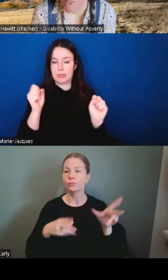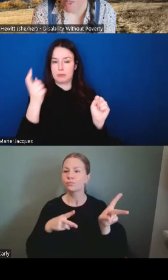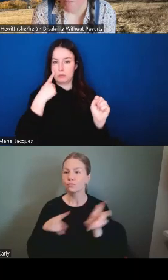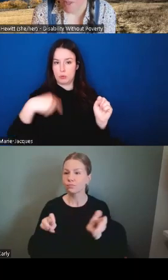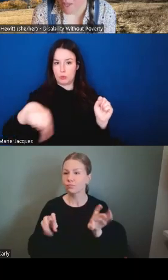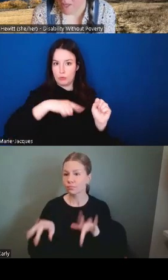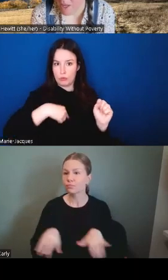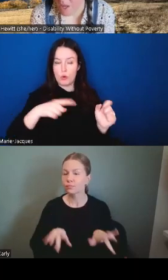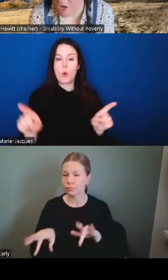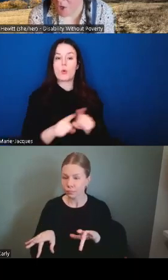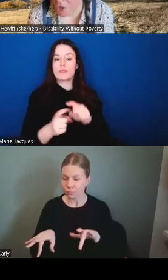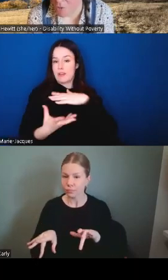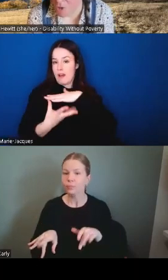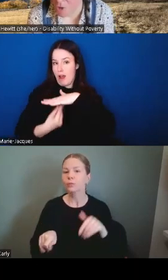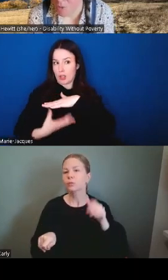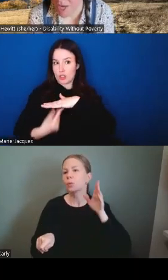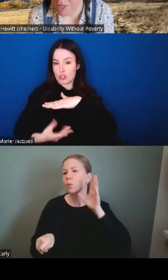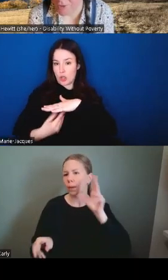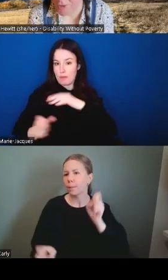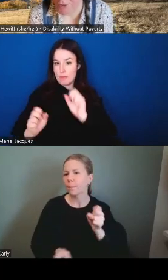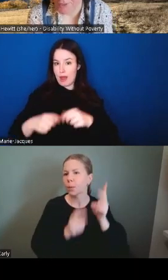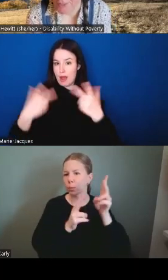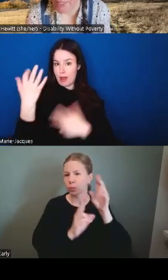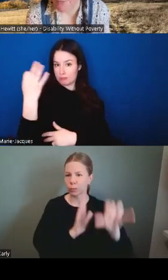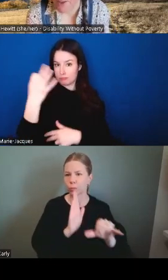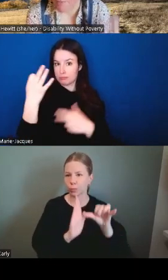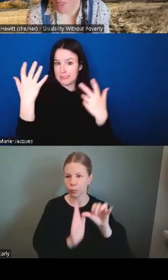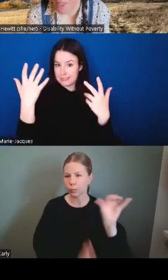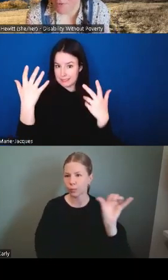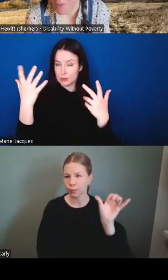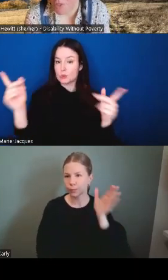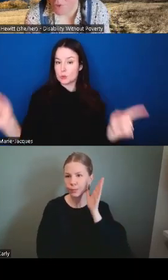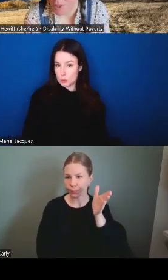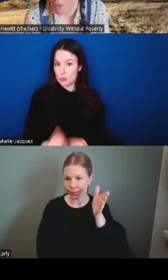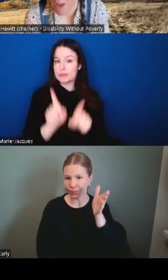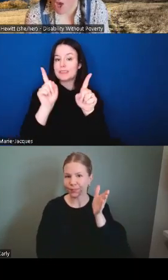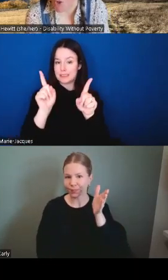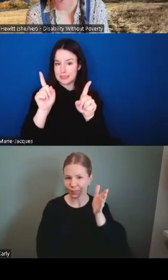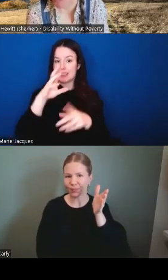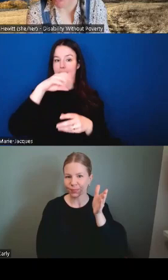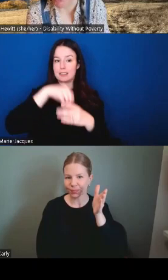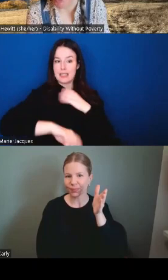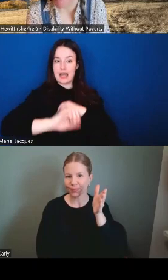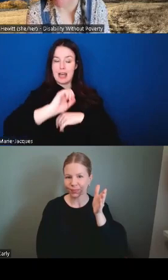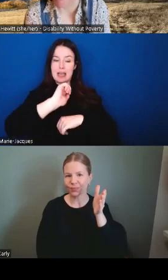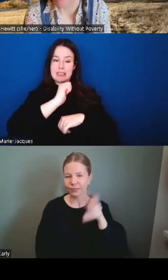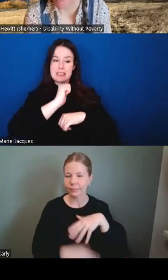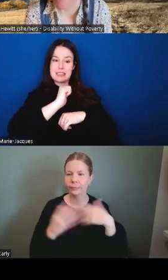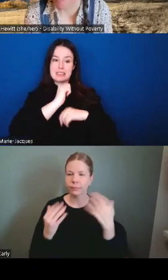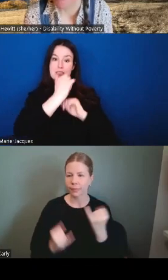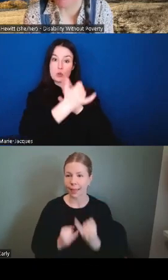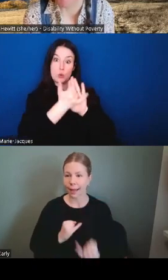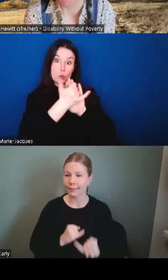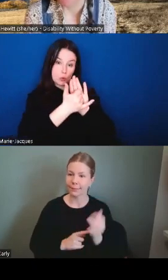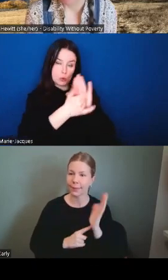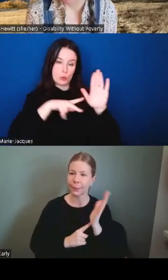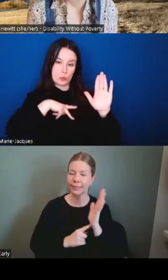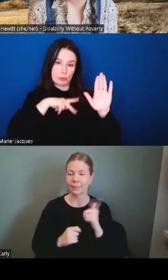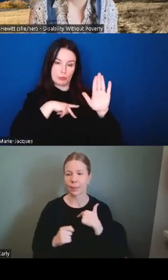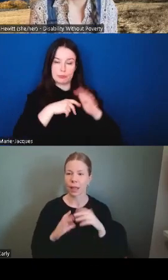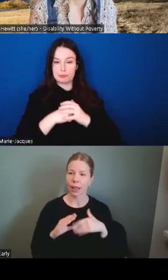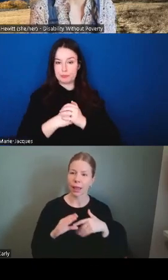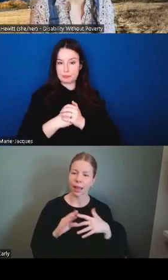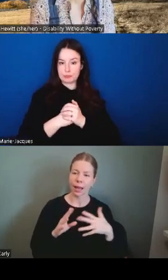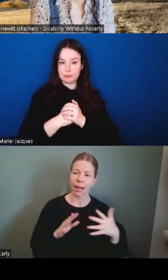will appear on our youtube channel though these last five minutes of me talking on my own are certainly not my proudest moment so